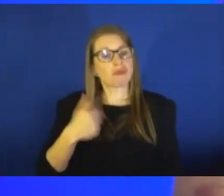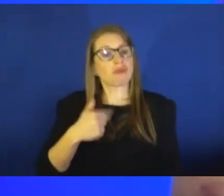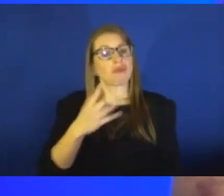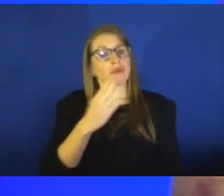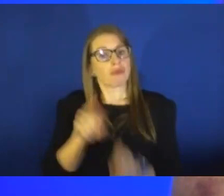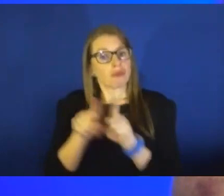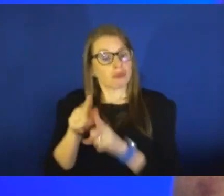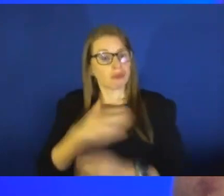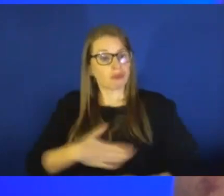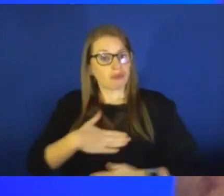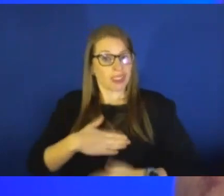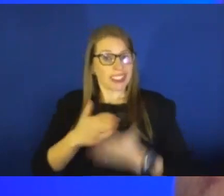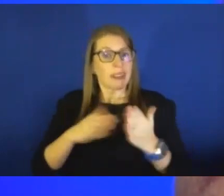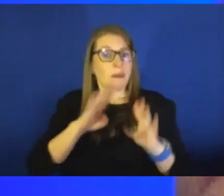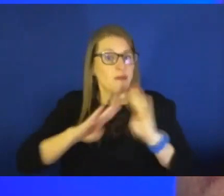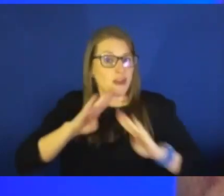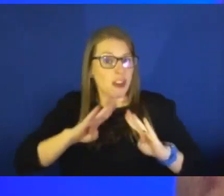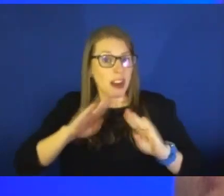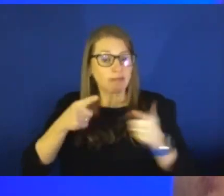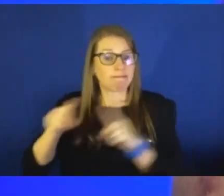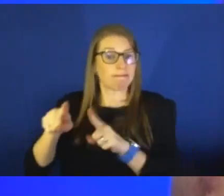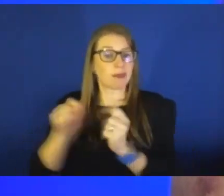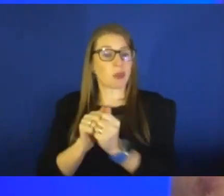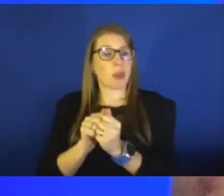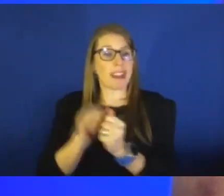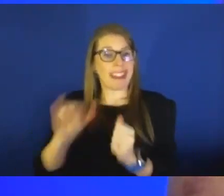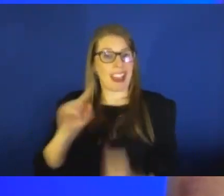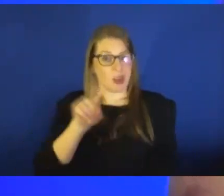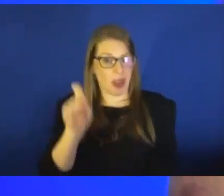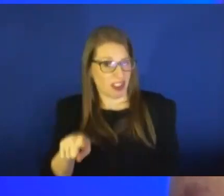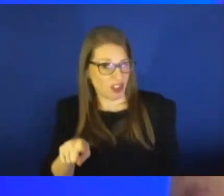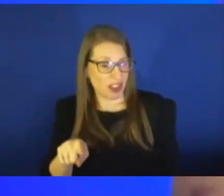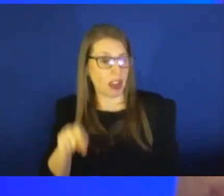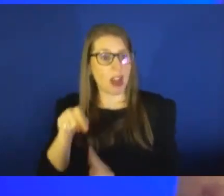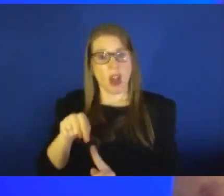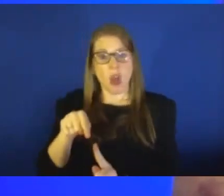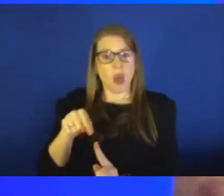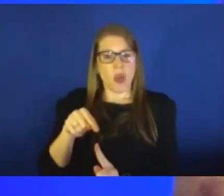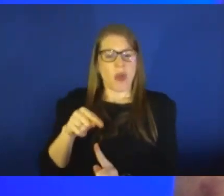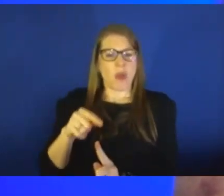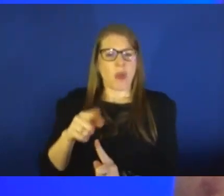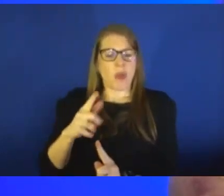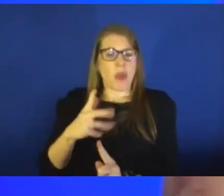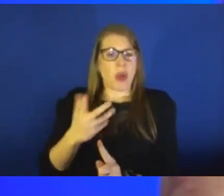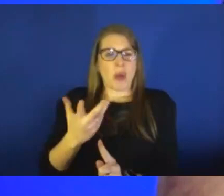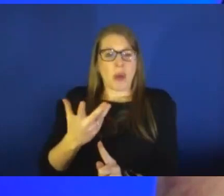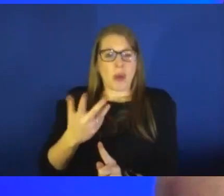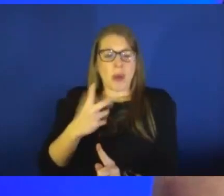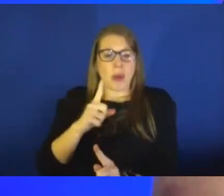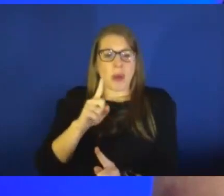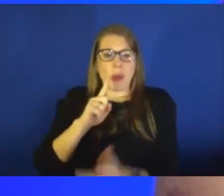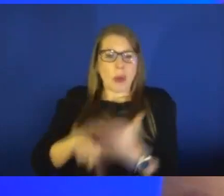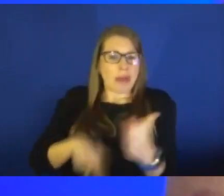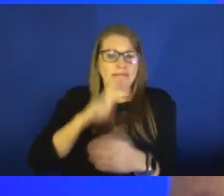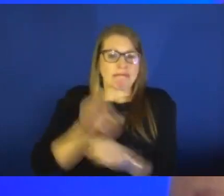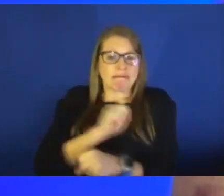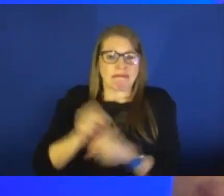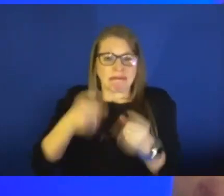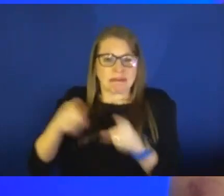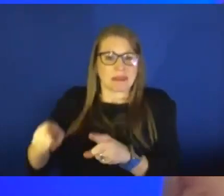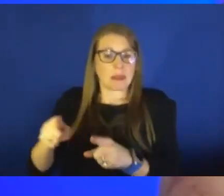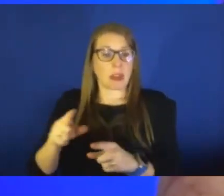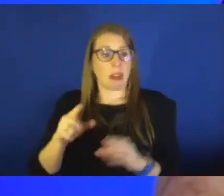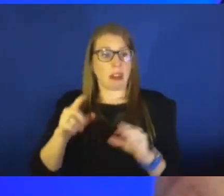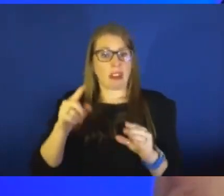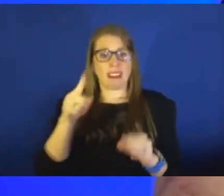frustration that may be coming in with that question, the sense that, well, what is going on? And it does feel like nobody seems to know, right?